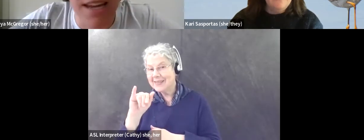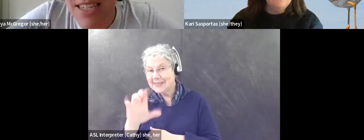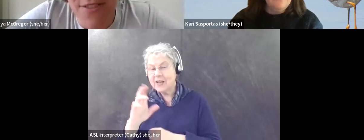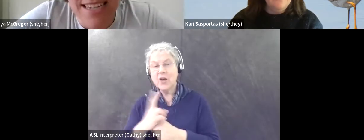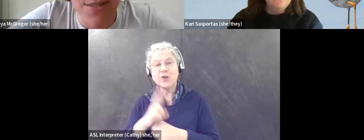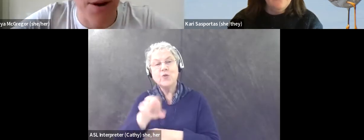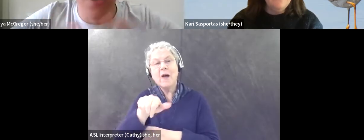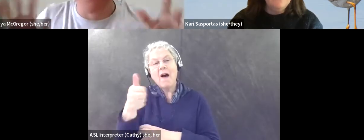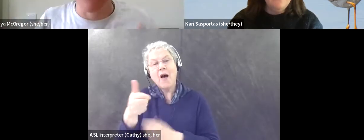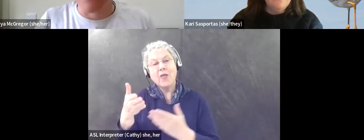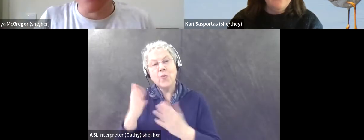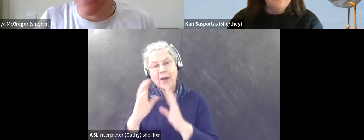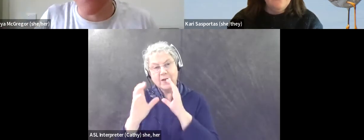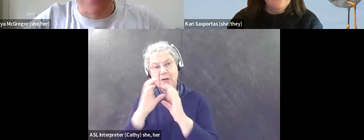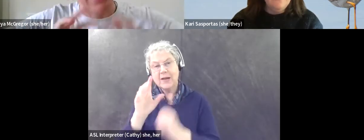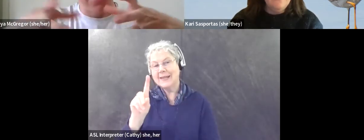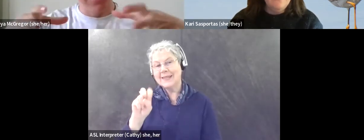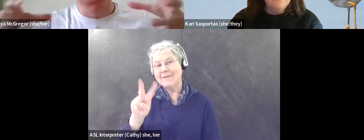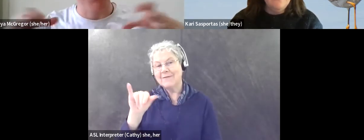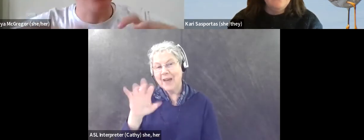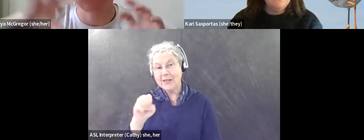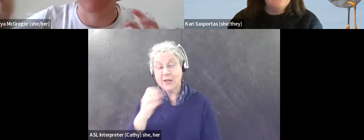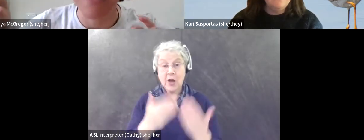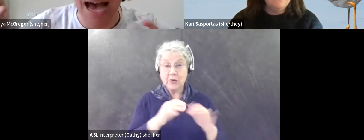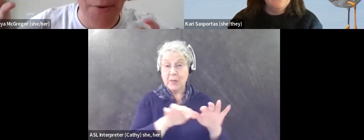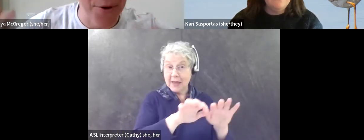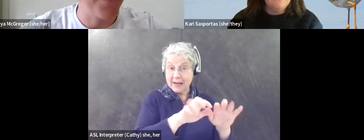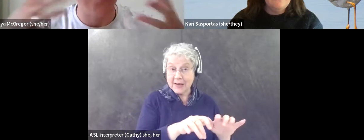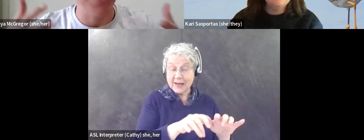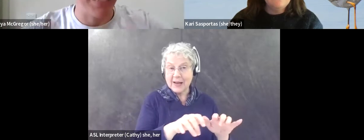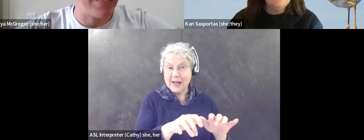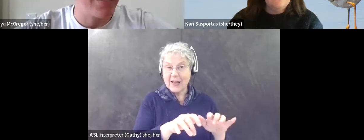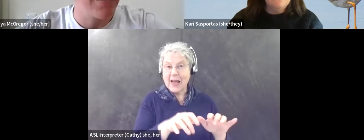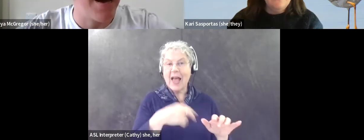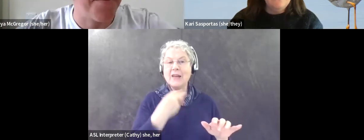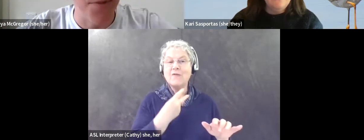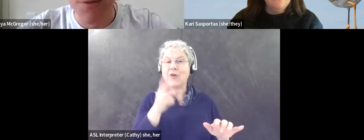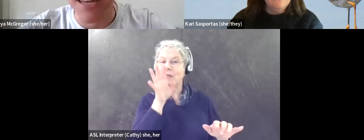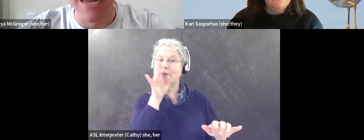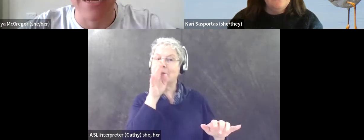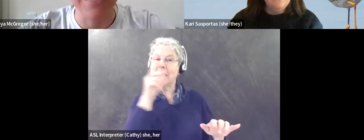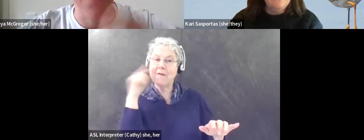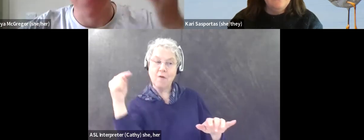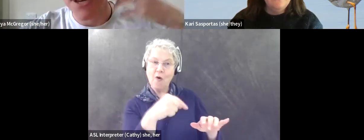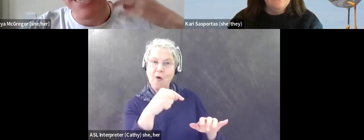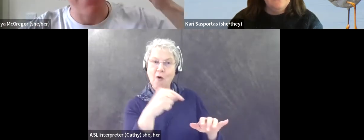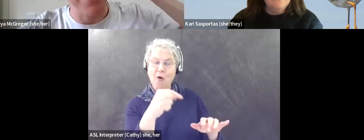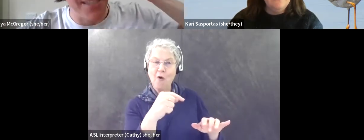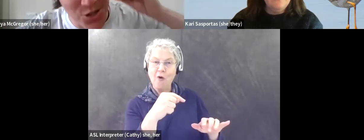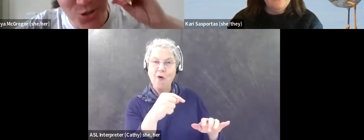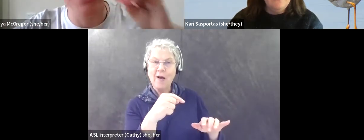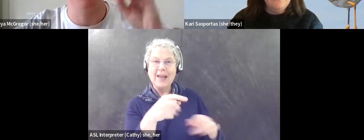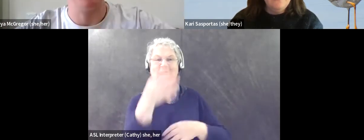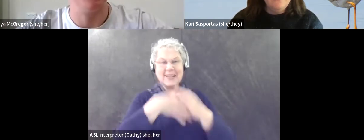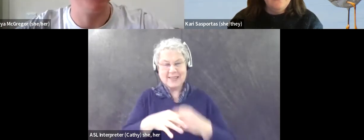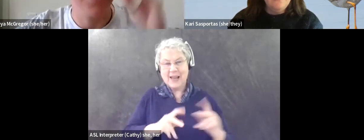communication devices where maybe they type and the little computer speaks out what, what's being communicated instead of the person having